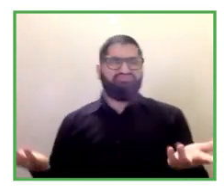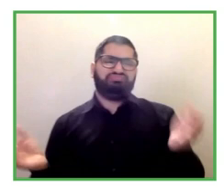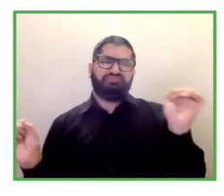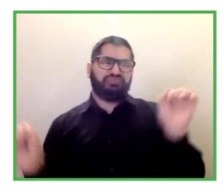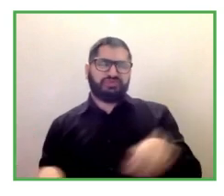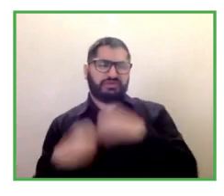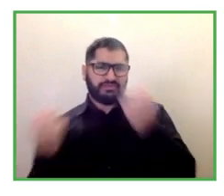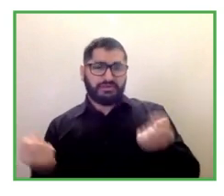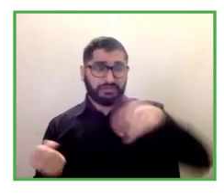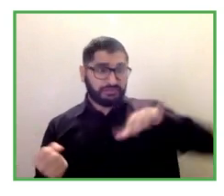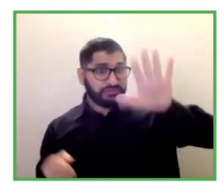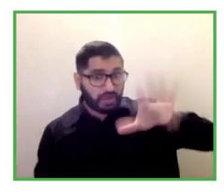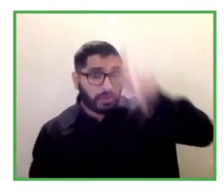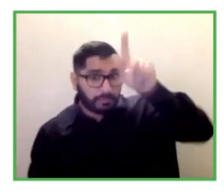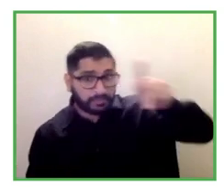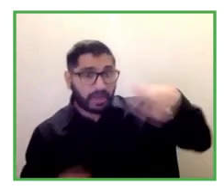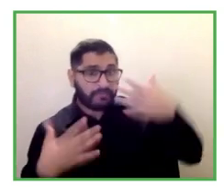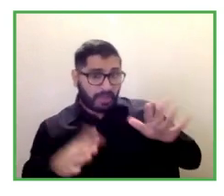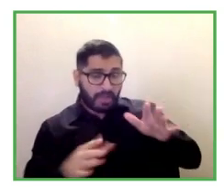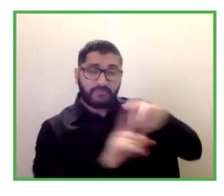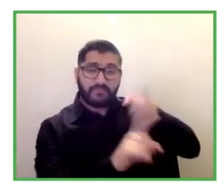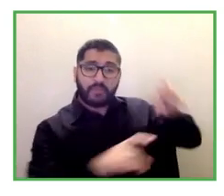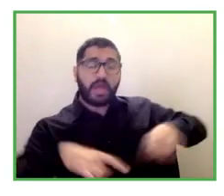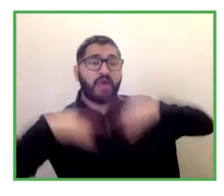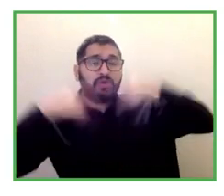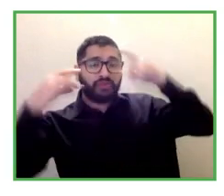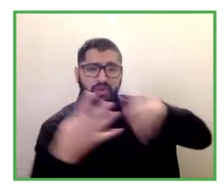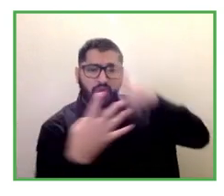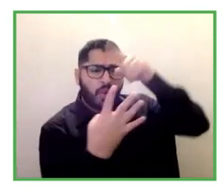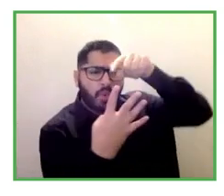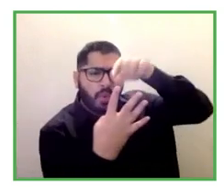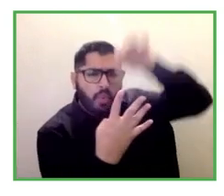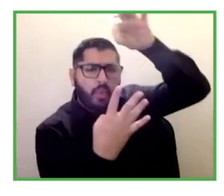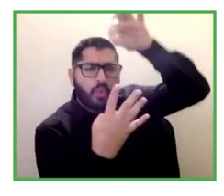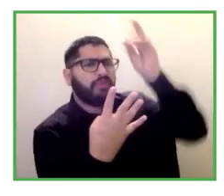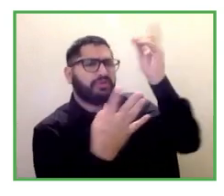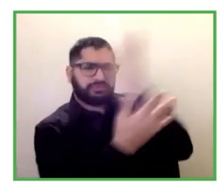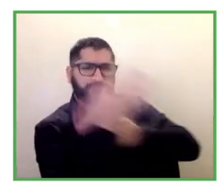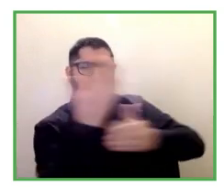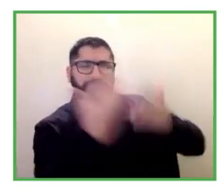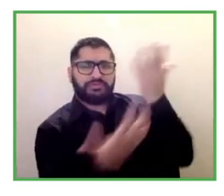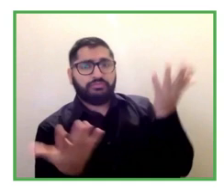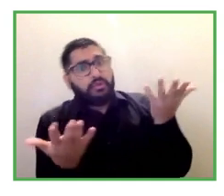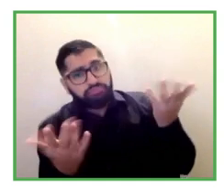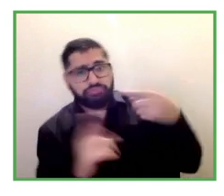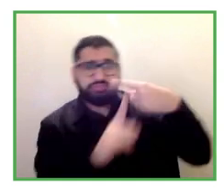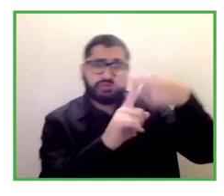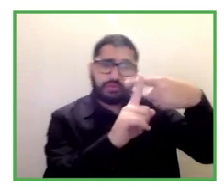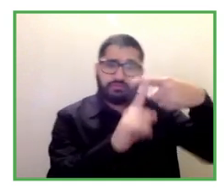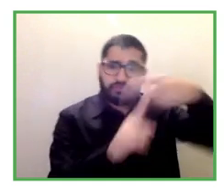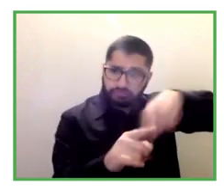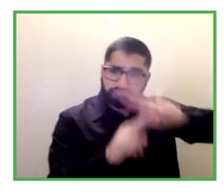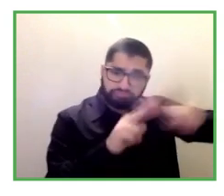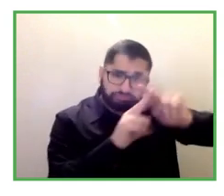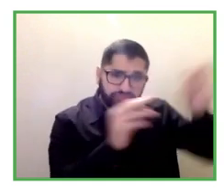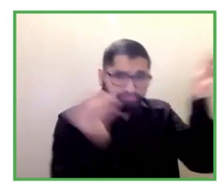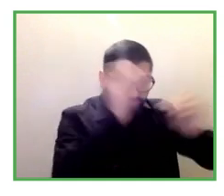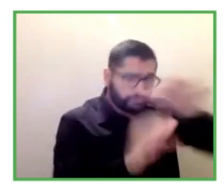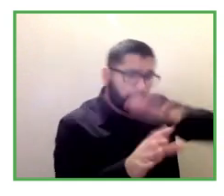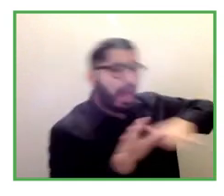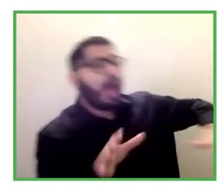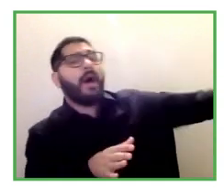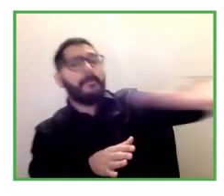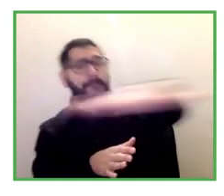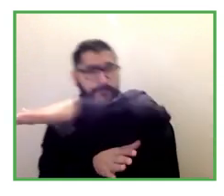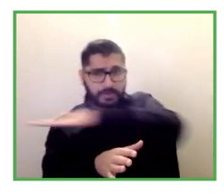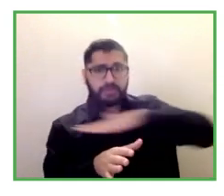accessible and inclusive and welcoming um they're probably supporting more people than they didn't realize perfect so